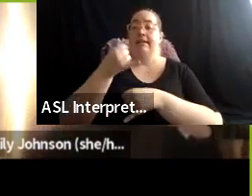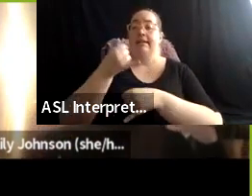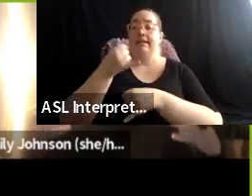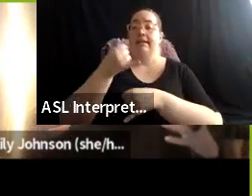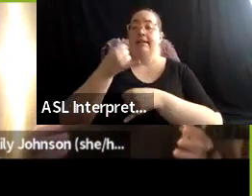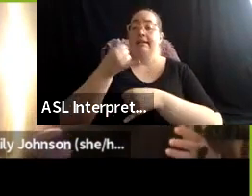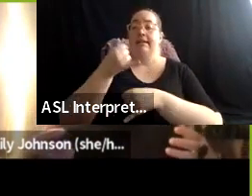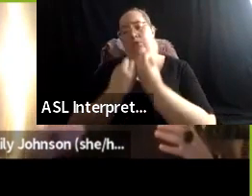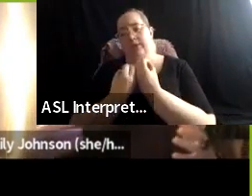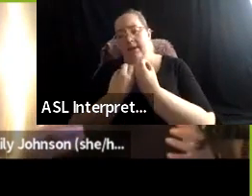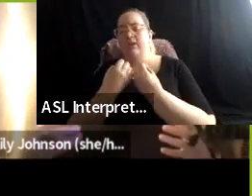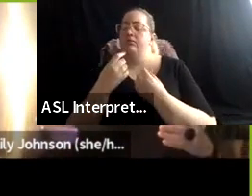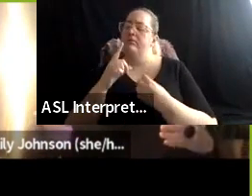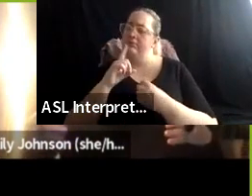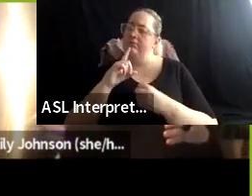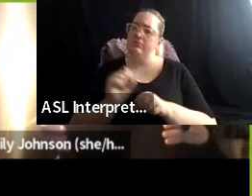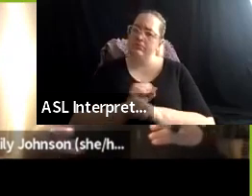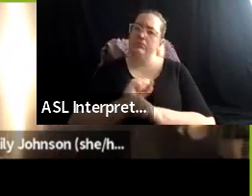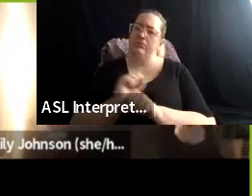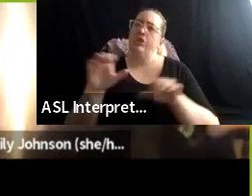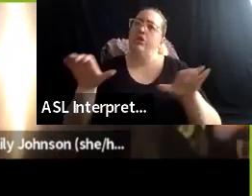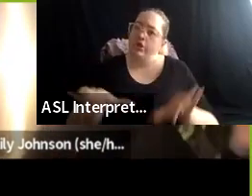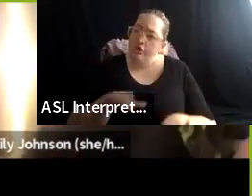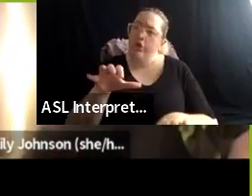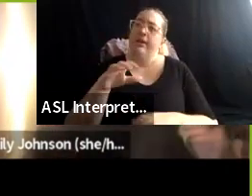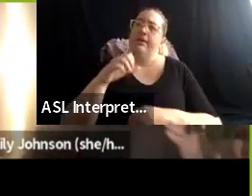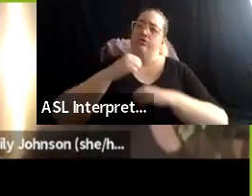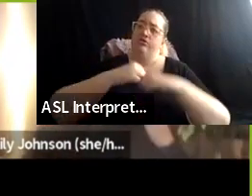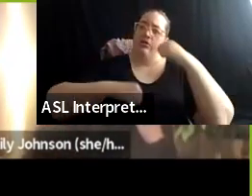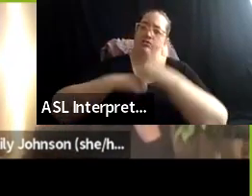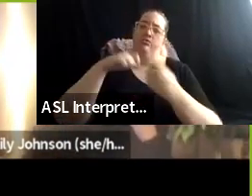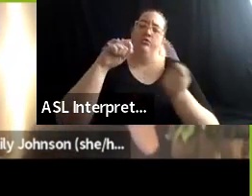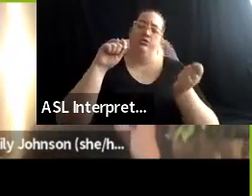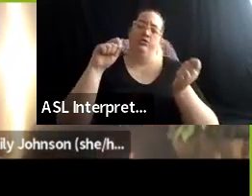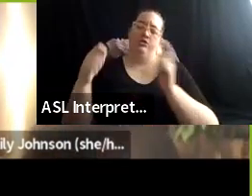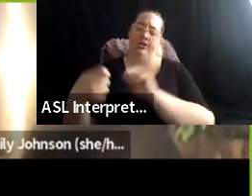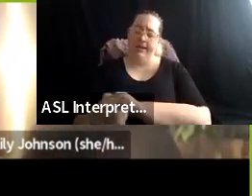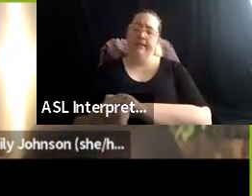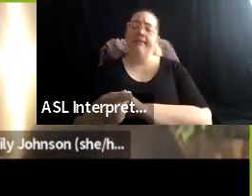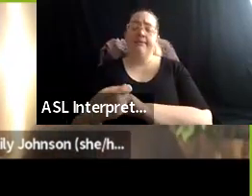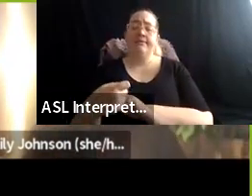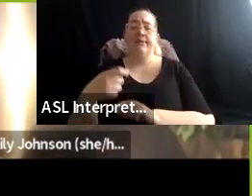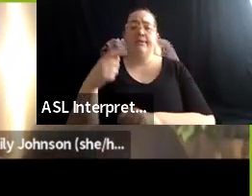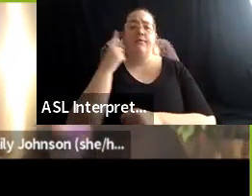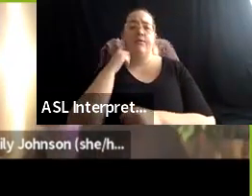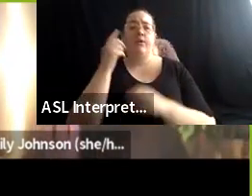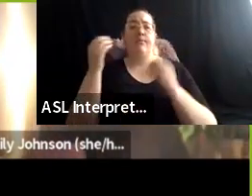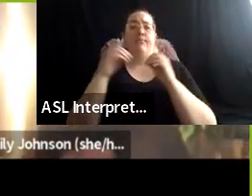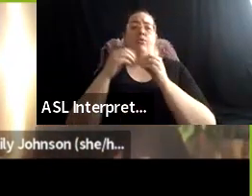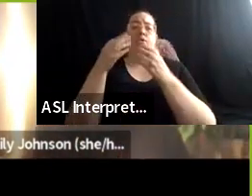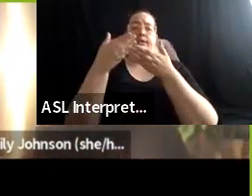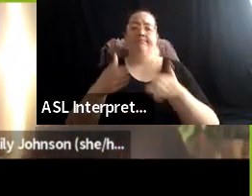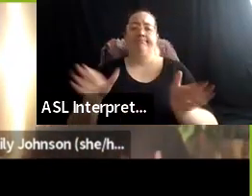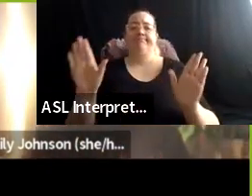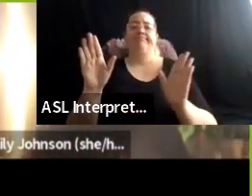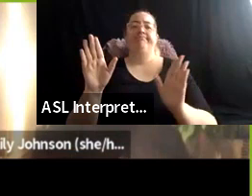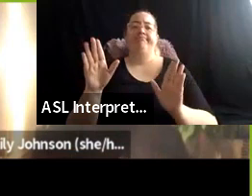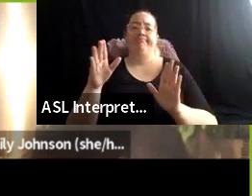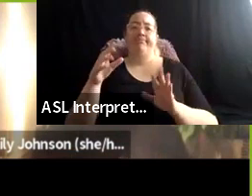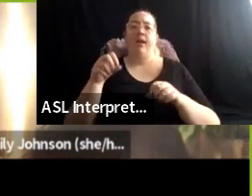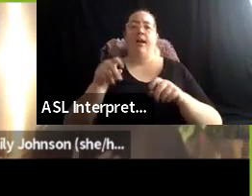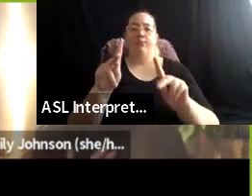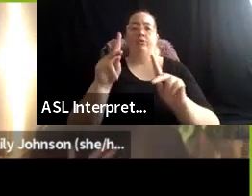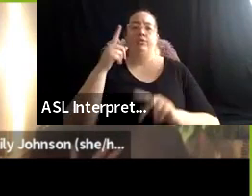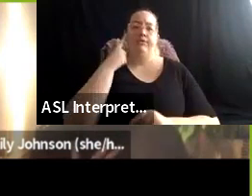and doing that structural change work in good ways that might open more doors. and this, the writer really